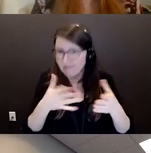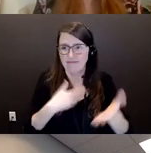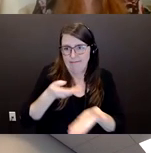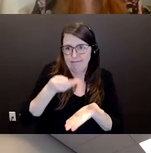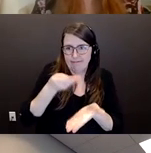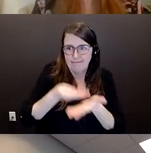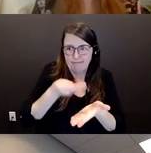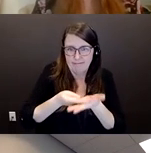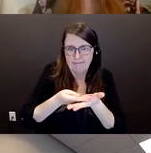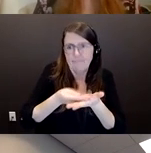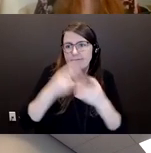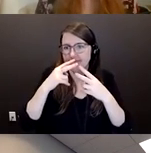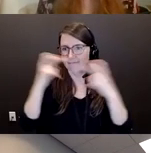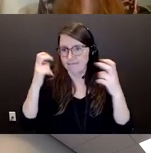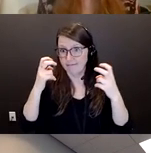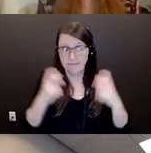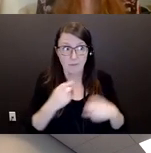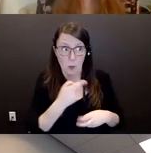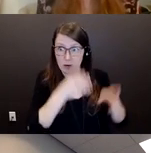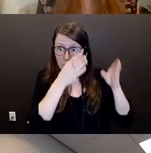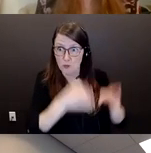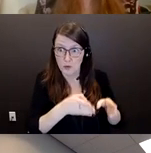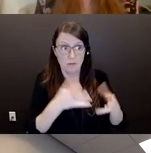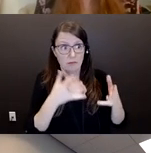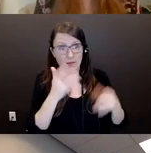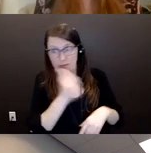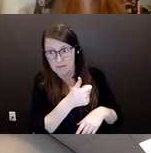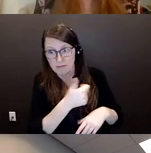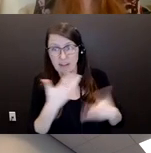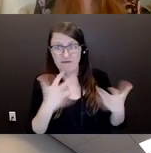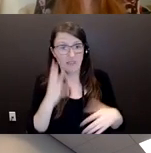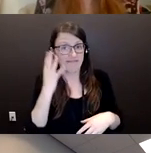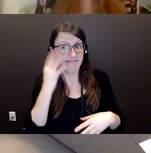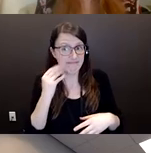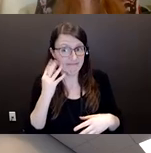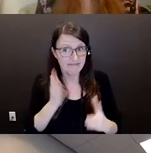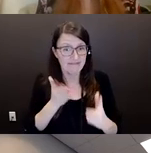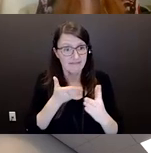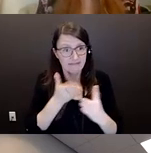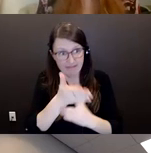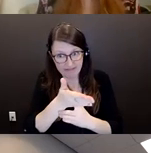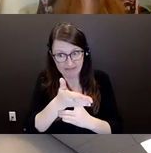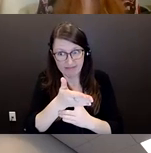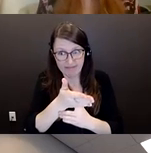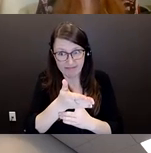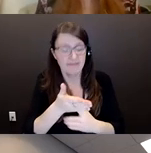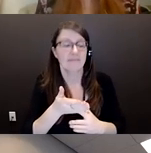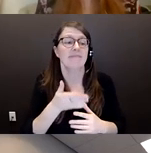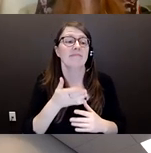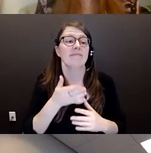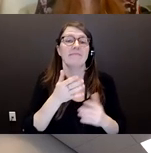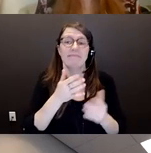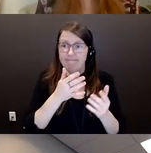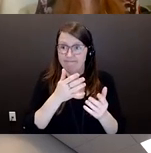experience from an individual that we're going to talk about and we're pleased that we have